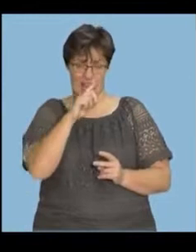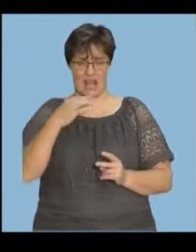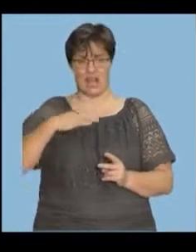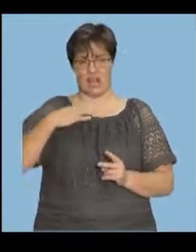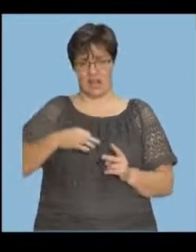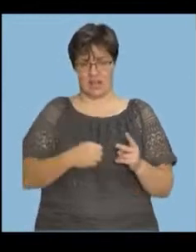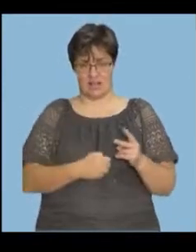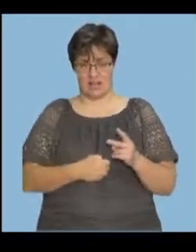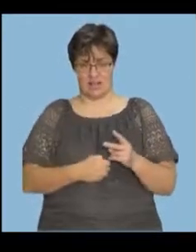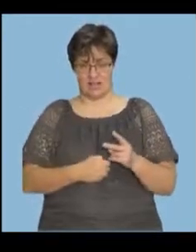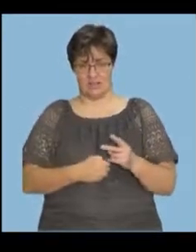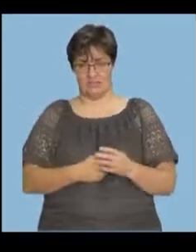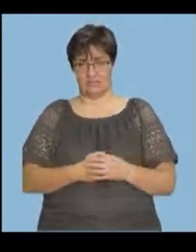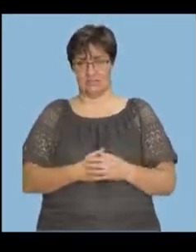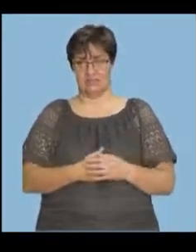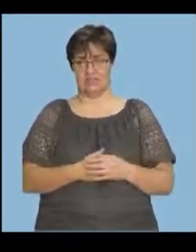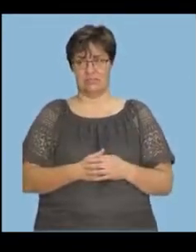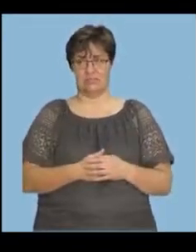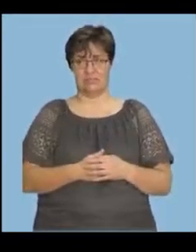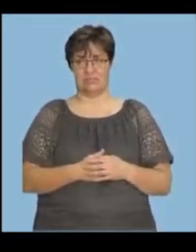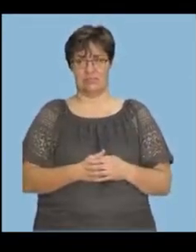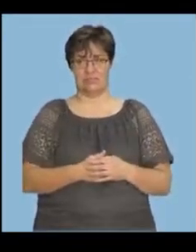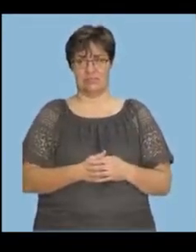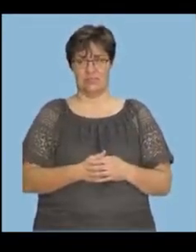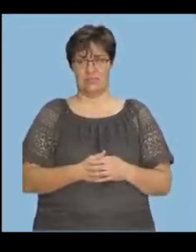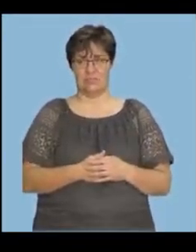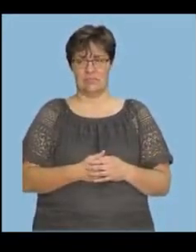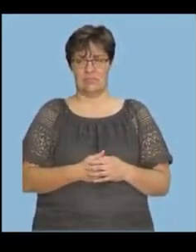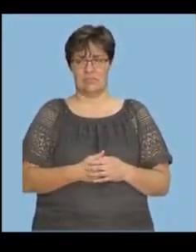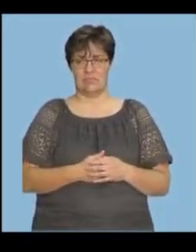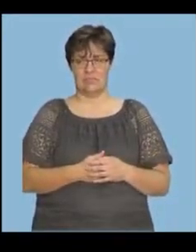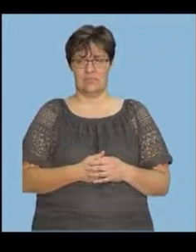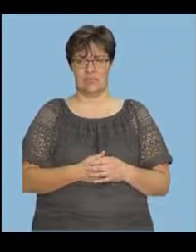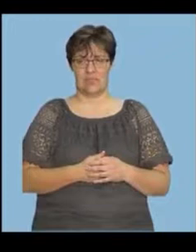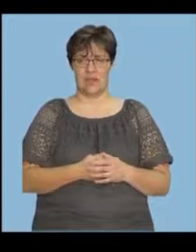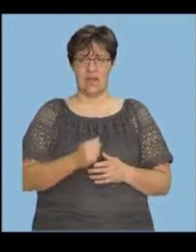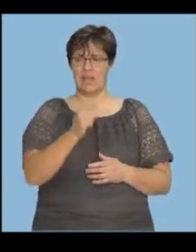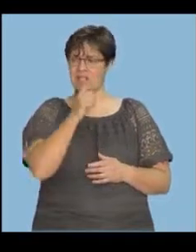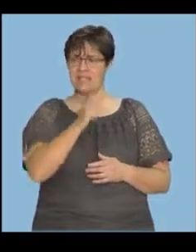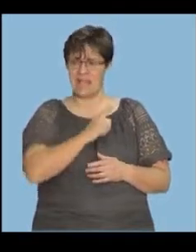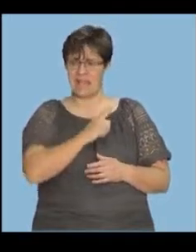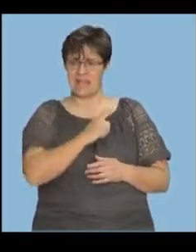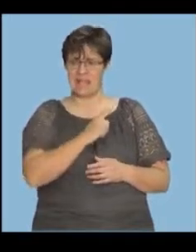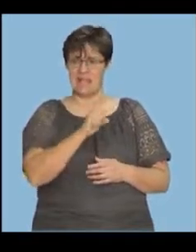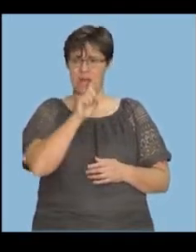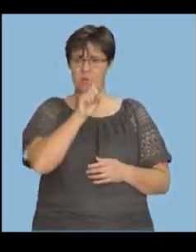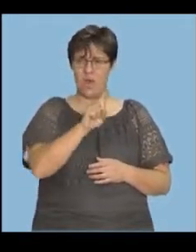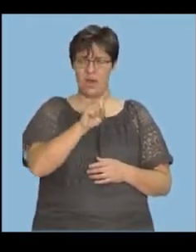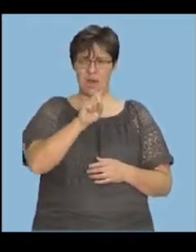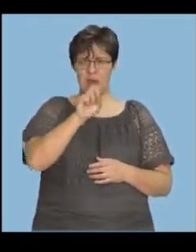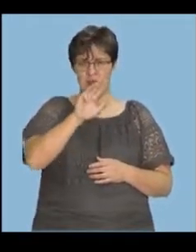the girls. So, you can see in 19, what does that tell us? In 1984,